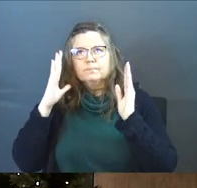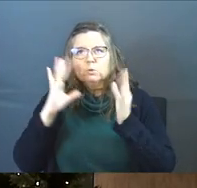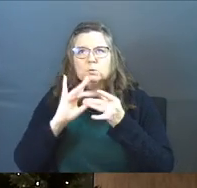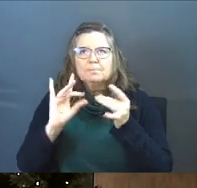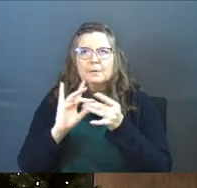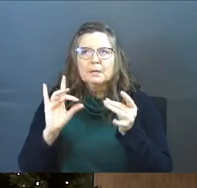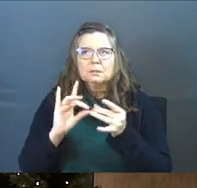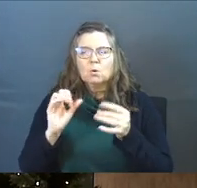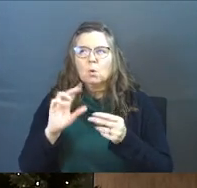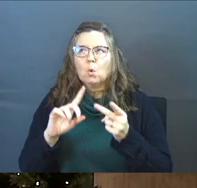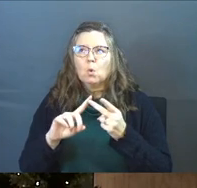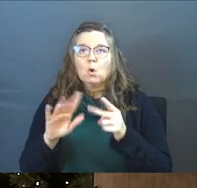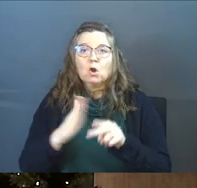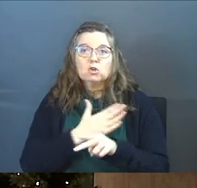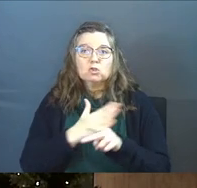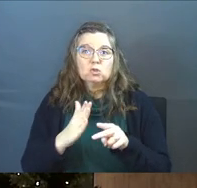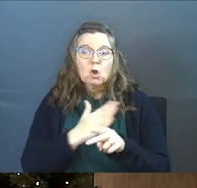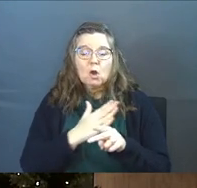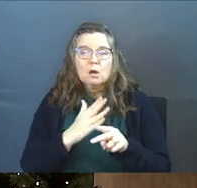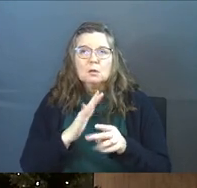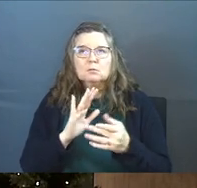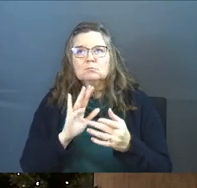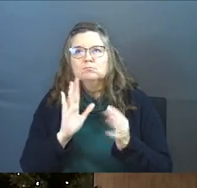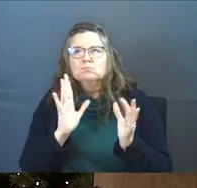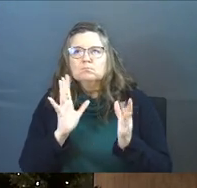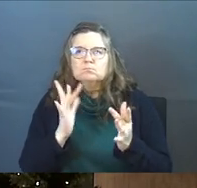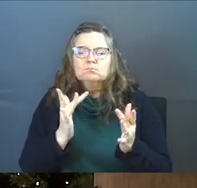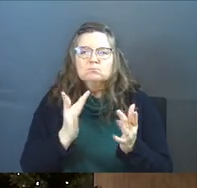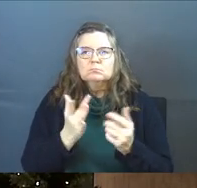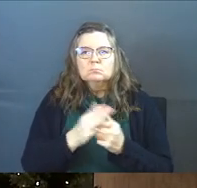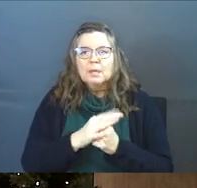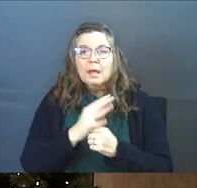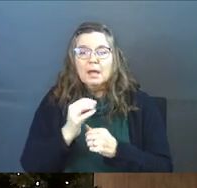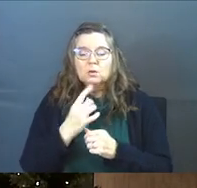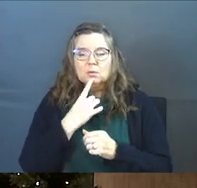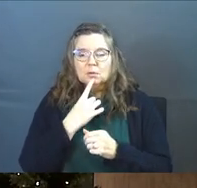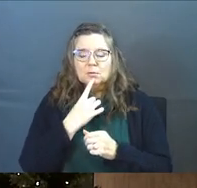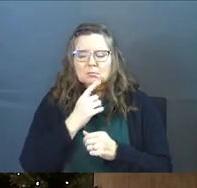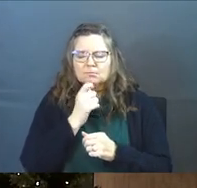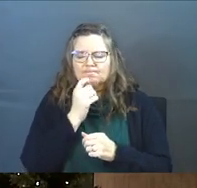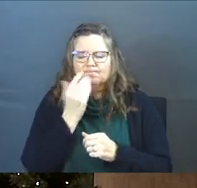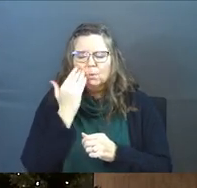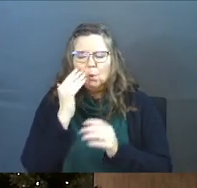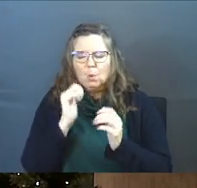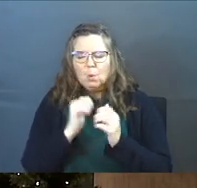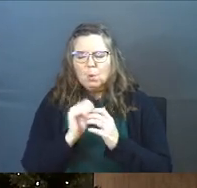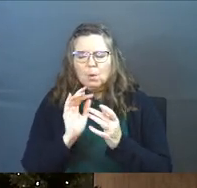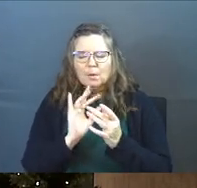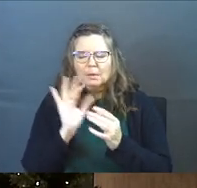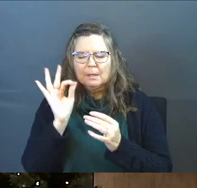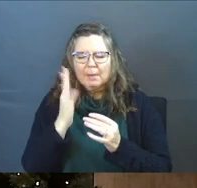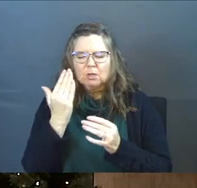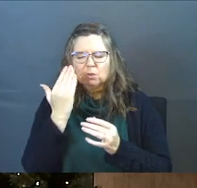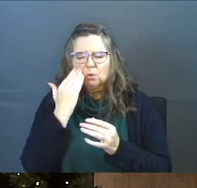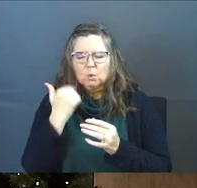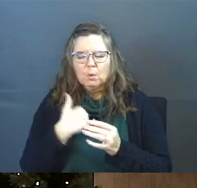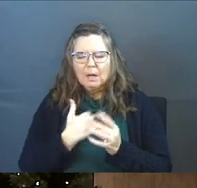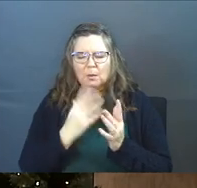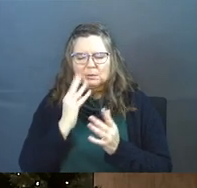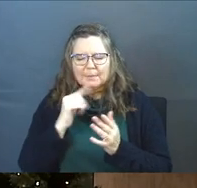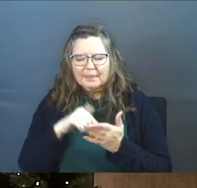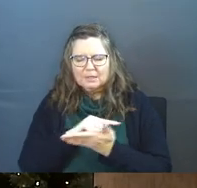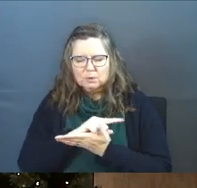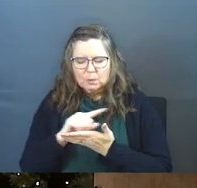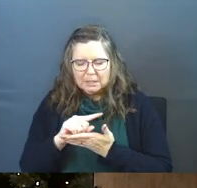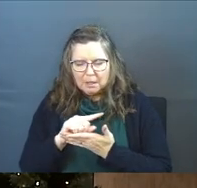message or maybe even a song that we're worshiping with together. And you say, I don't know how the pastor knew what I was going through